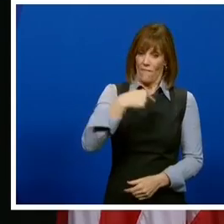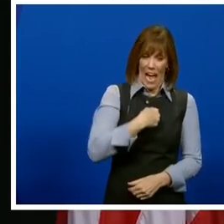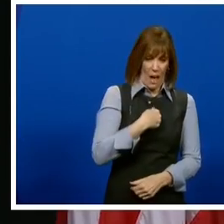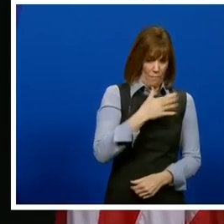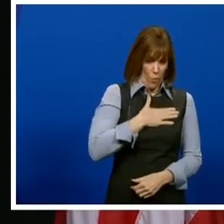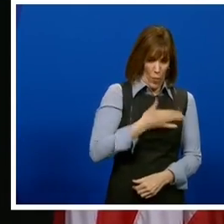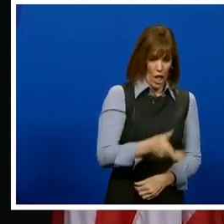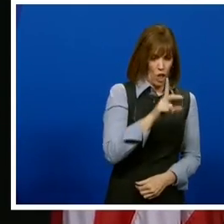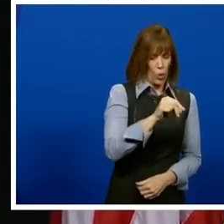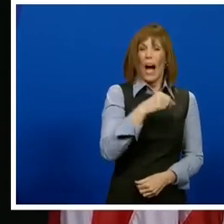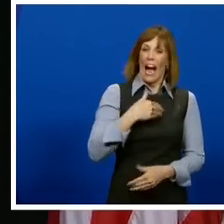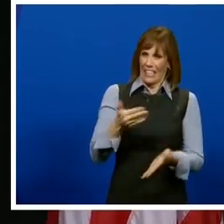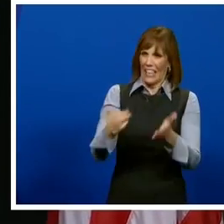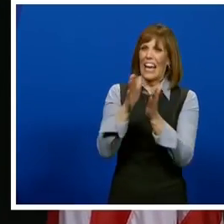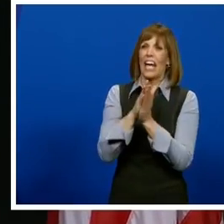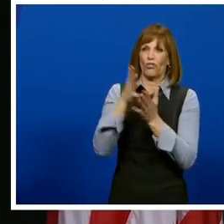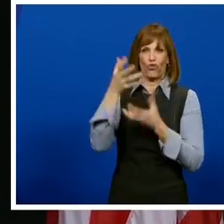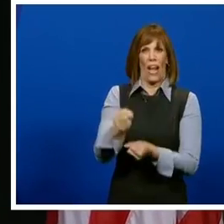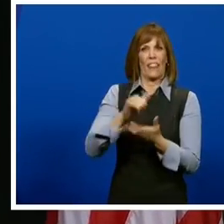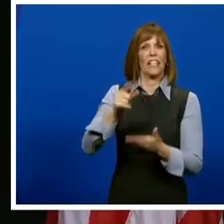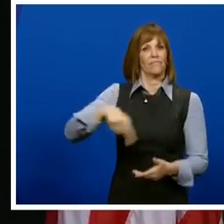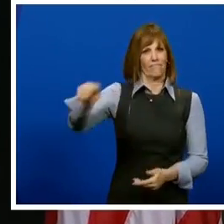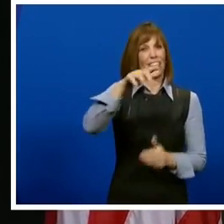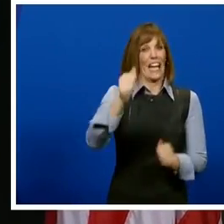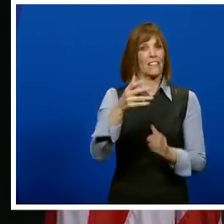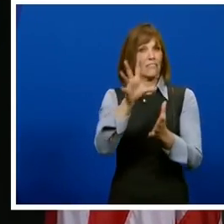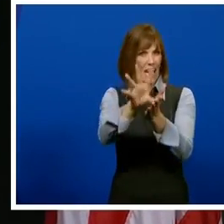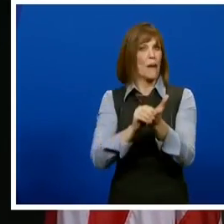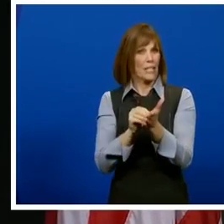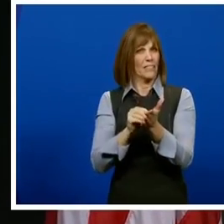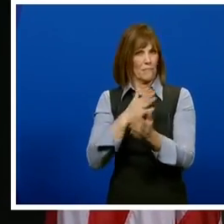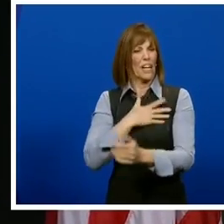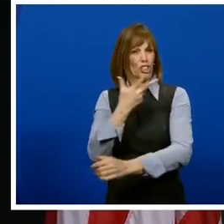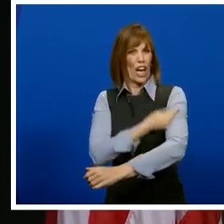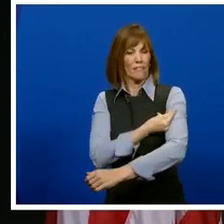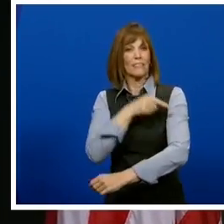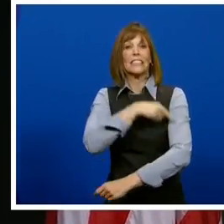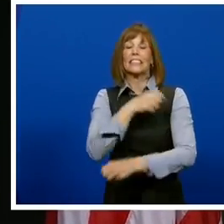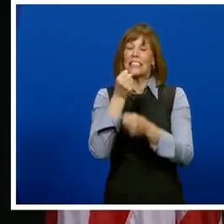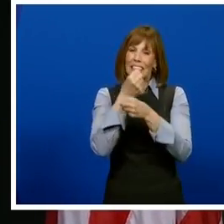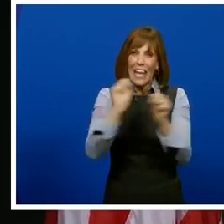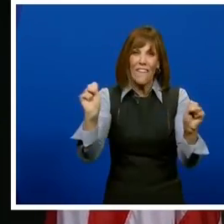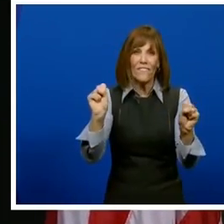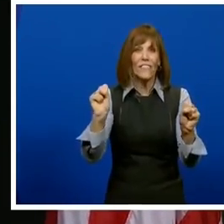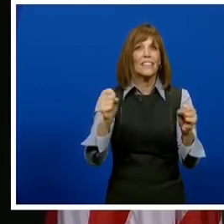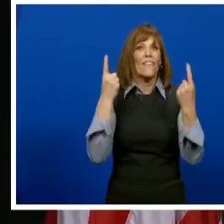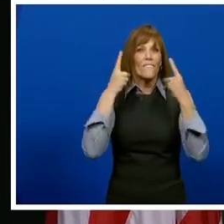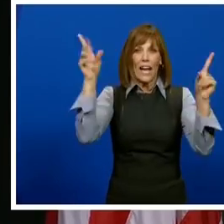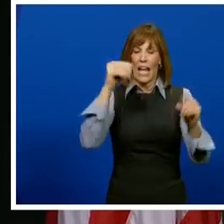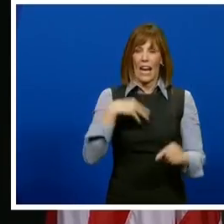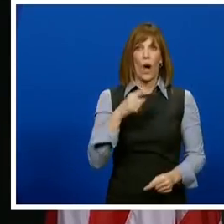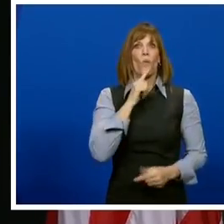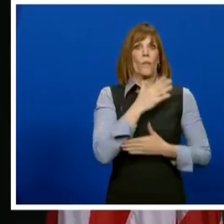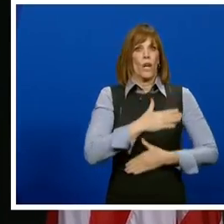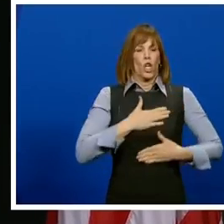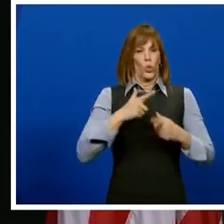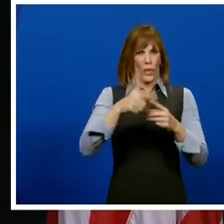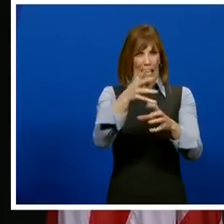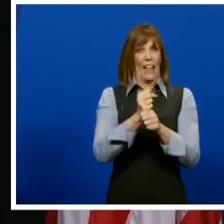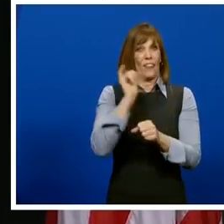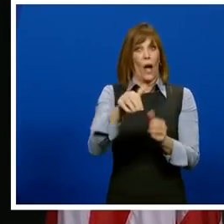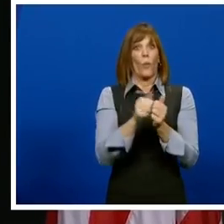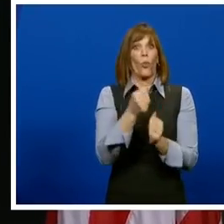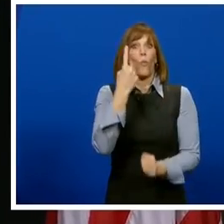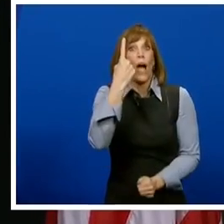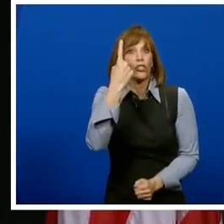not willing to do. I trust that this vaccine is both safe and effective, and I appreciate the convenience of getting it done with just